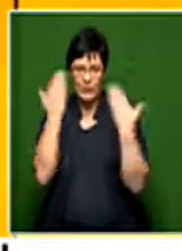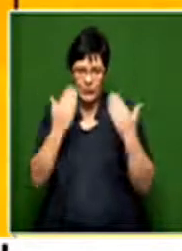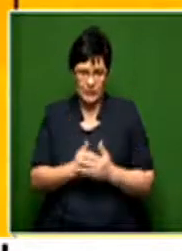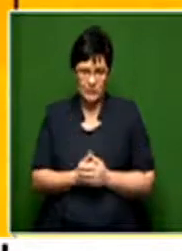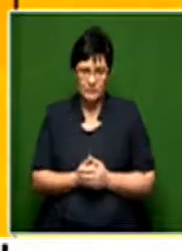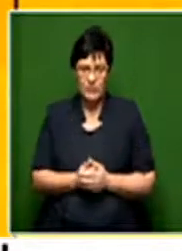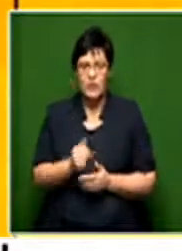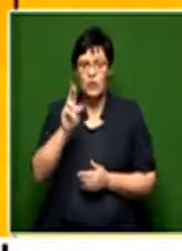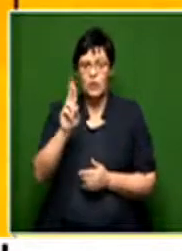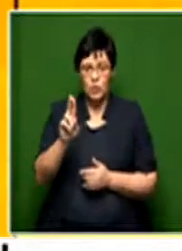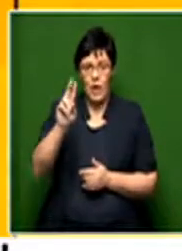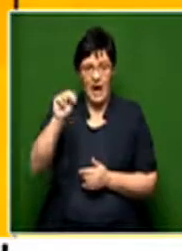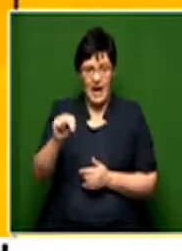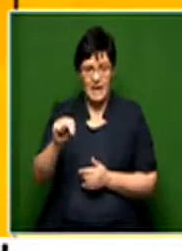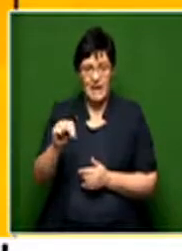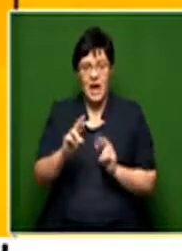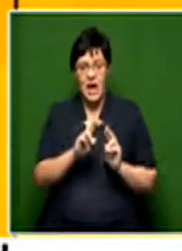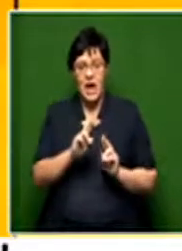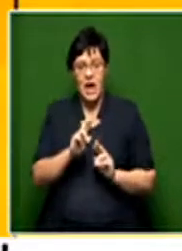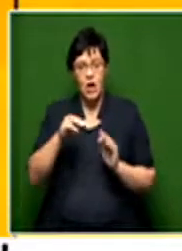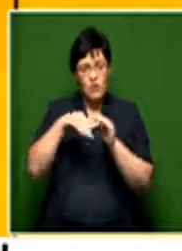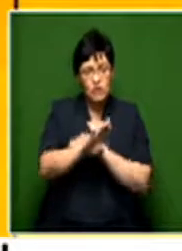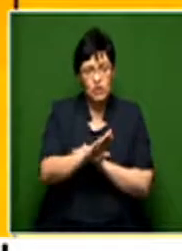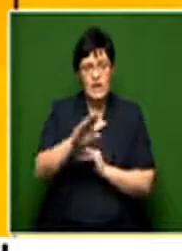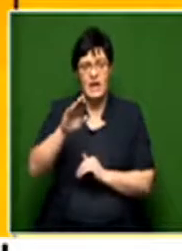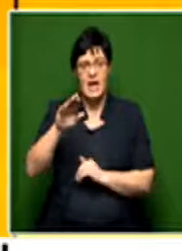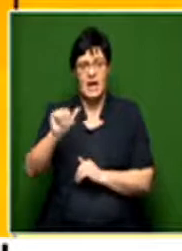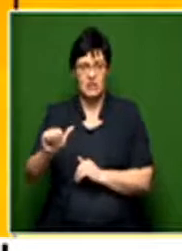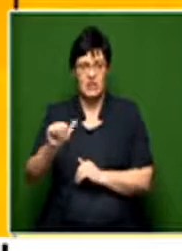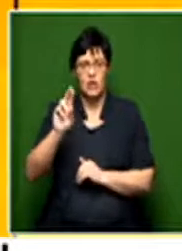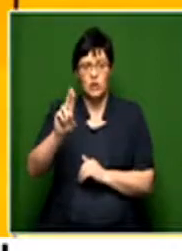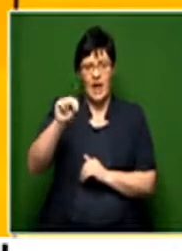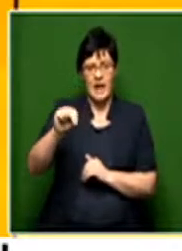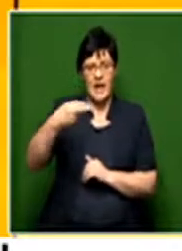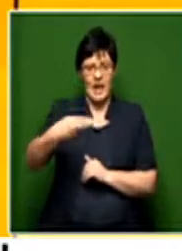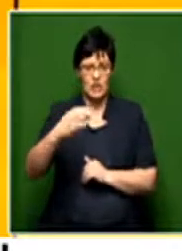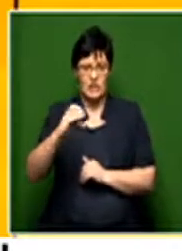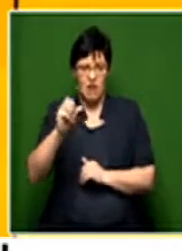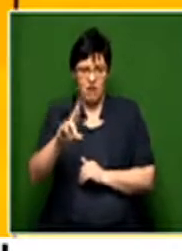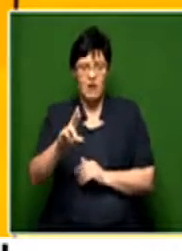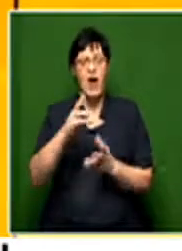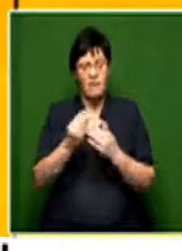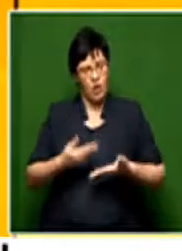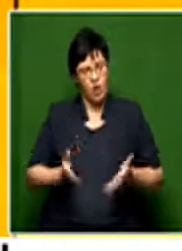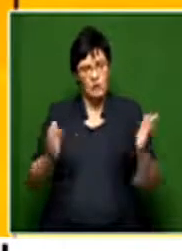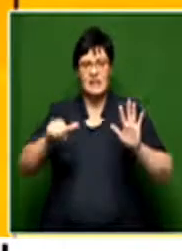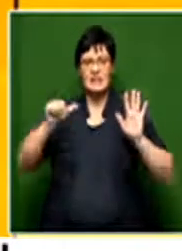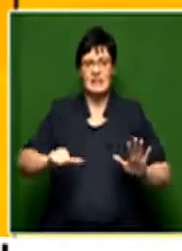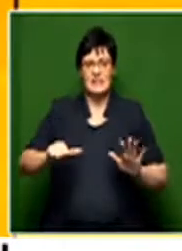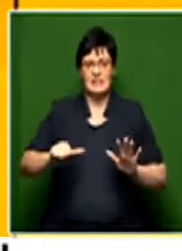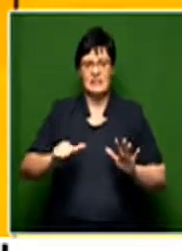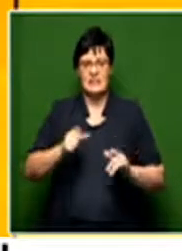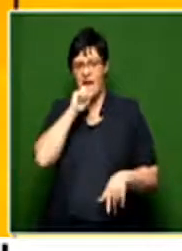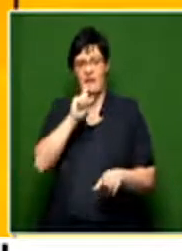The United Nations Refugee Agency, that's the UNHCR, launches today its sixth anniversary of the I Belong